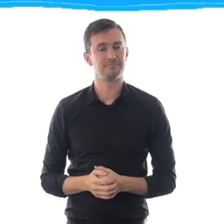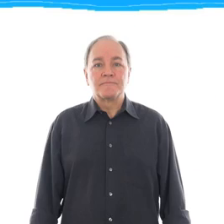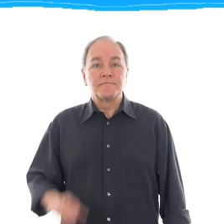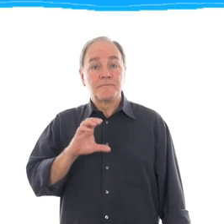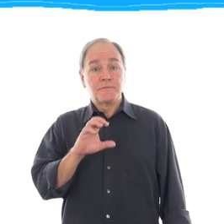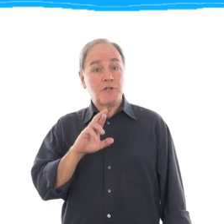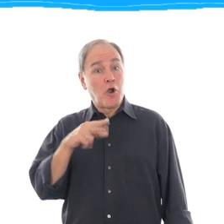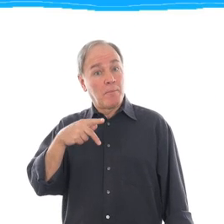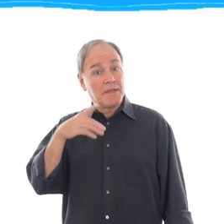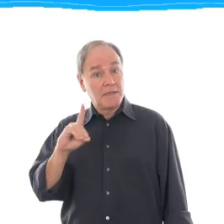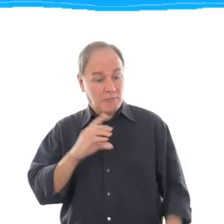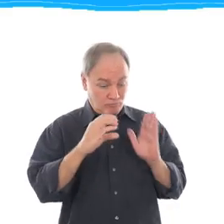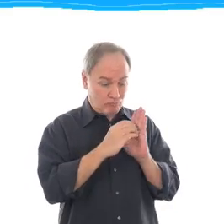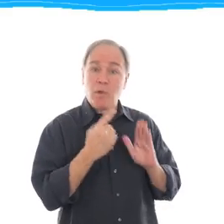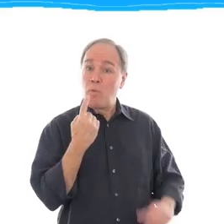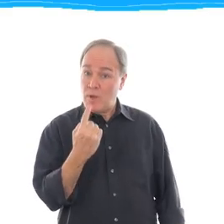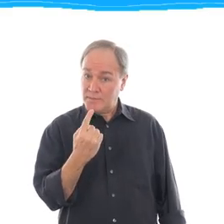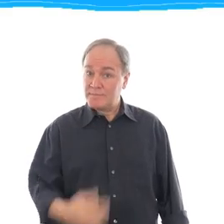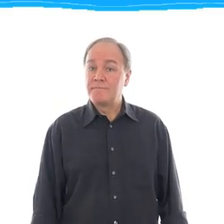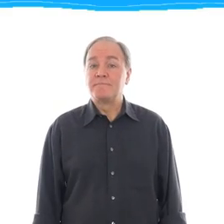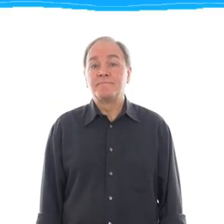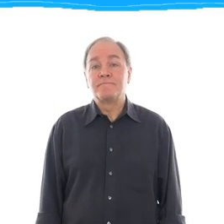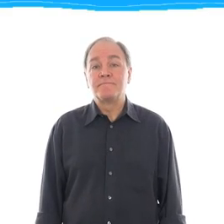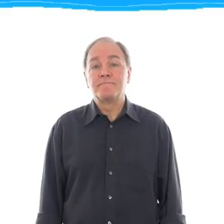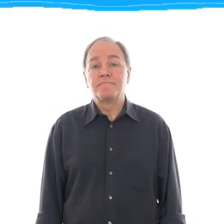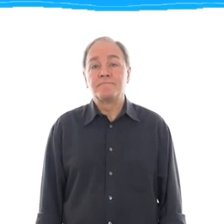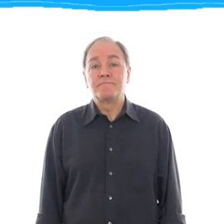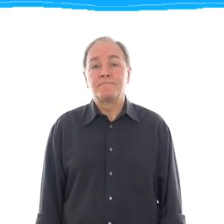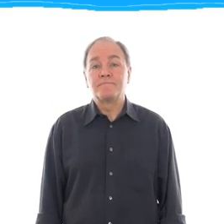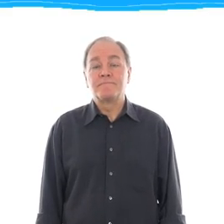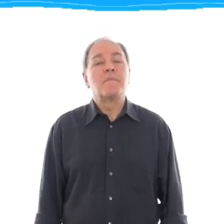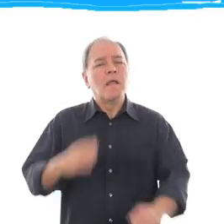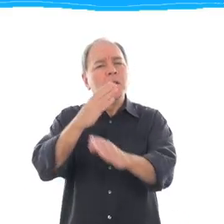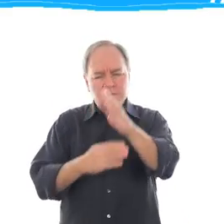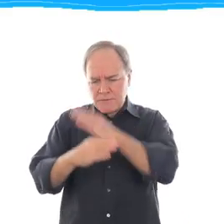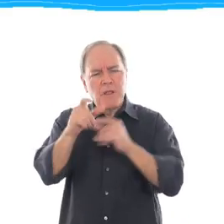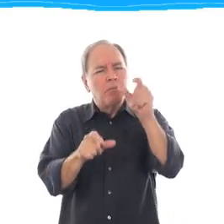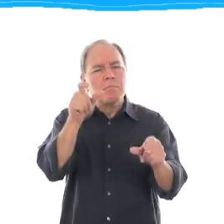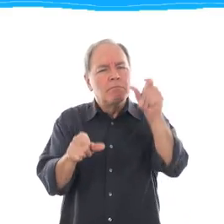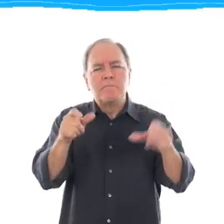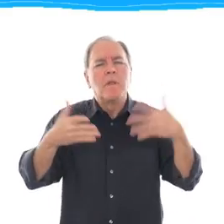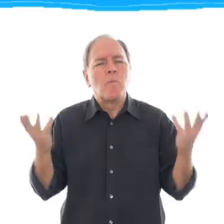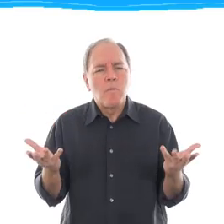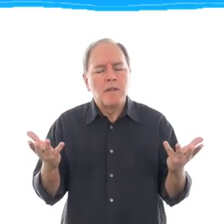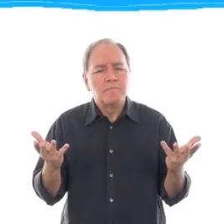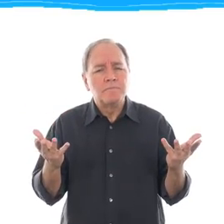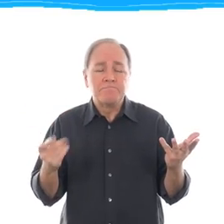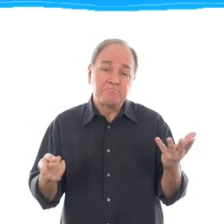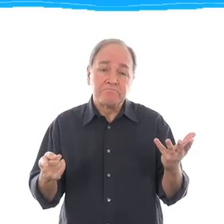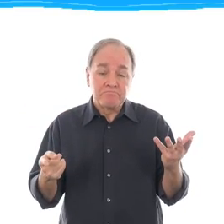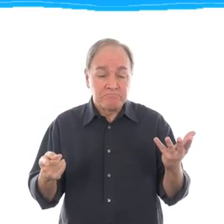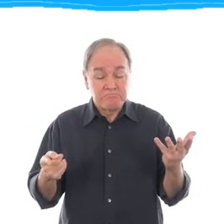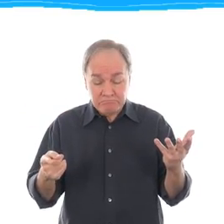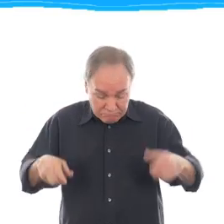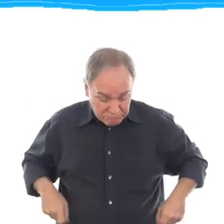The Convention on the Rights of Persons with Disabilities, Article 1. Persons with disabilities include those